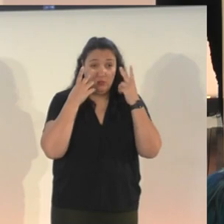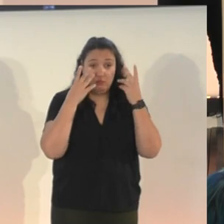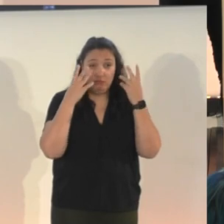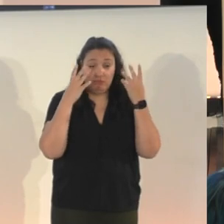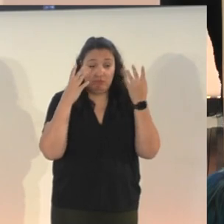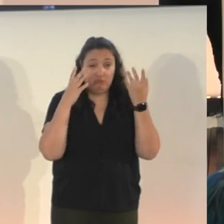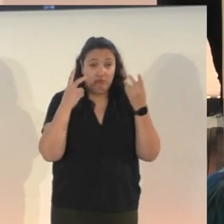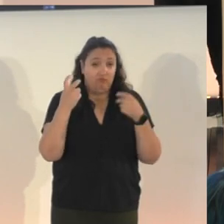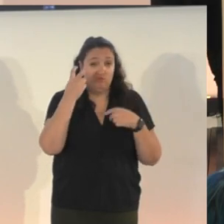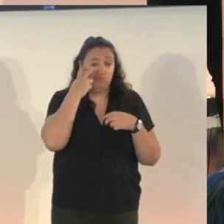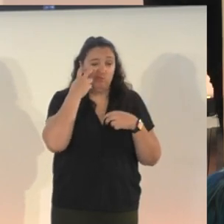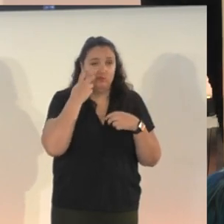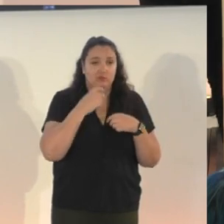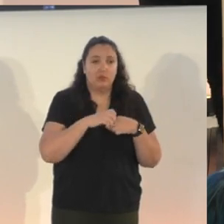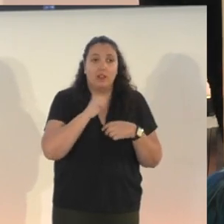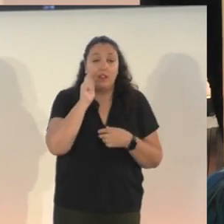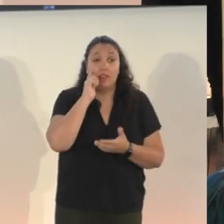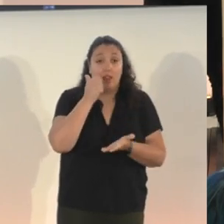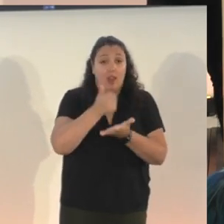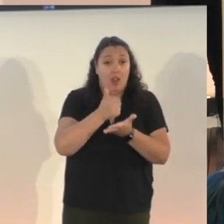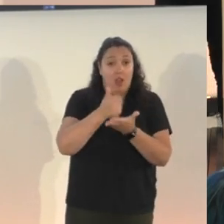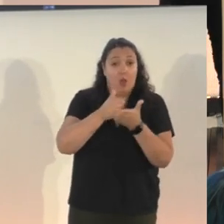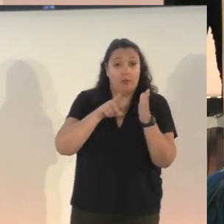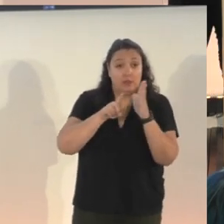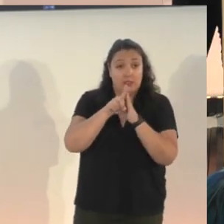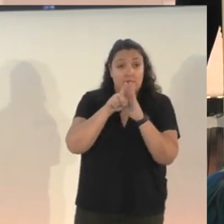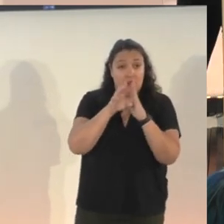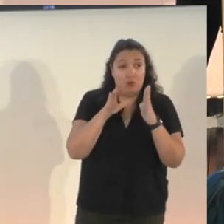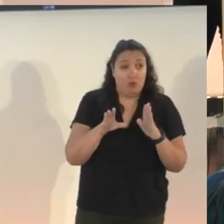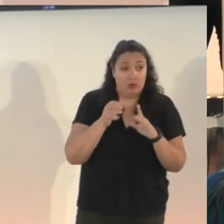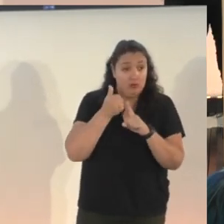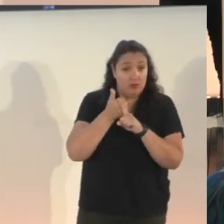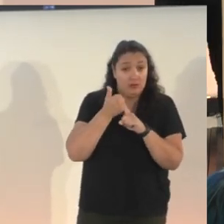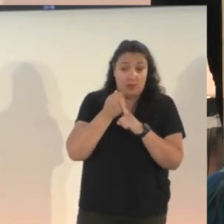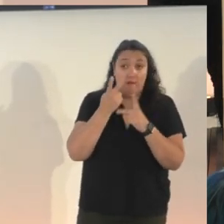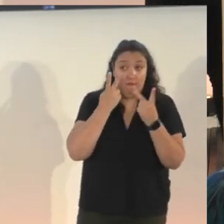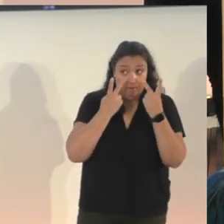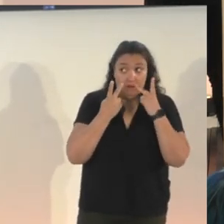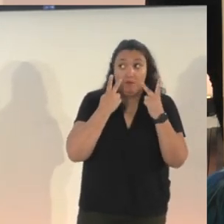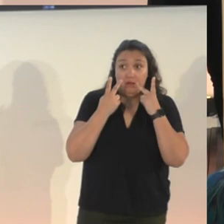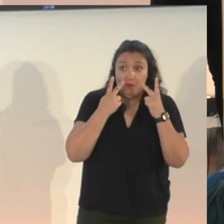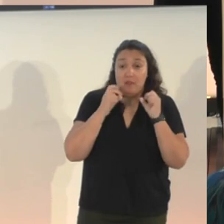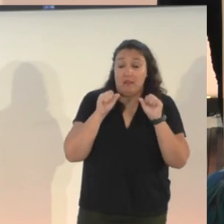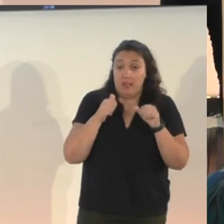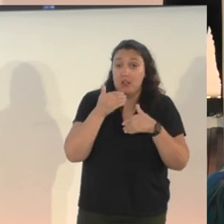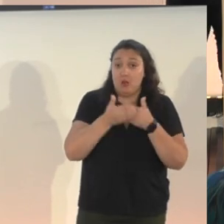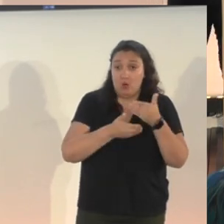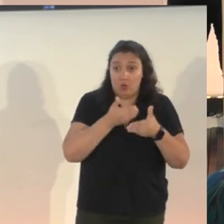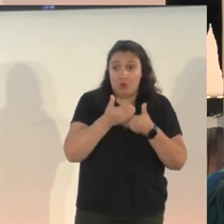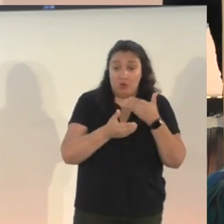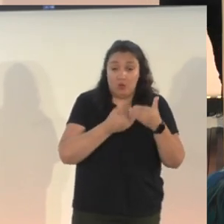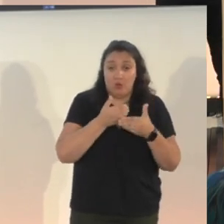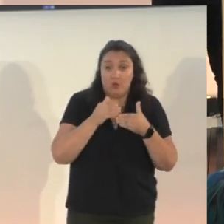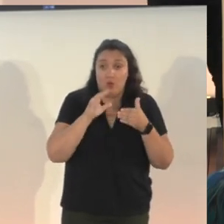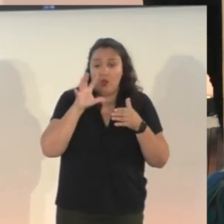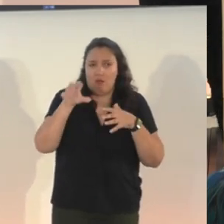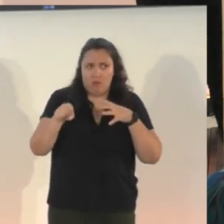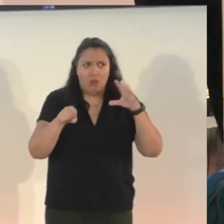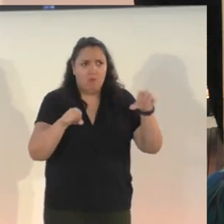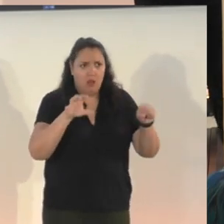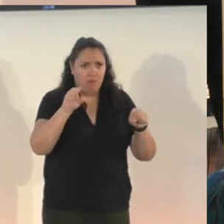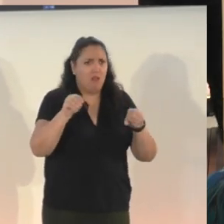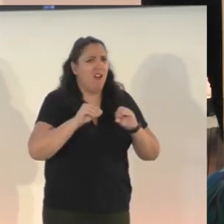having our sighted developers, uh, go through and, uh, catch obvious issues